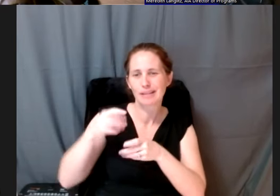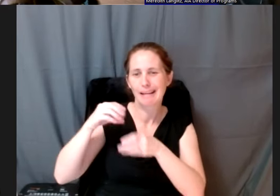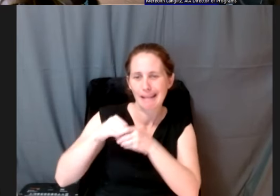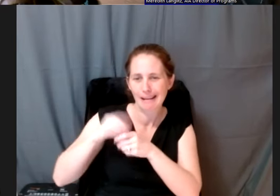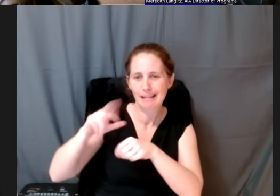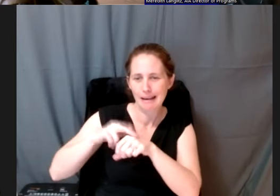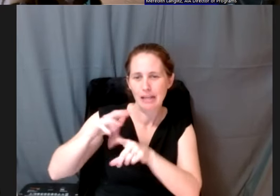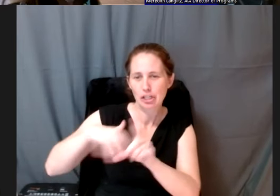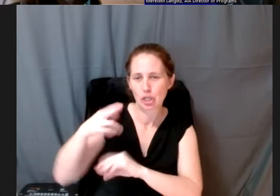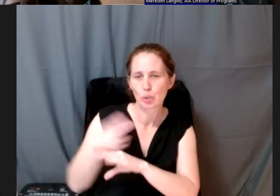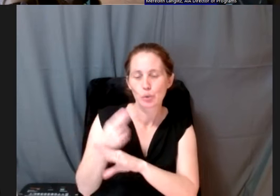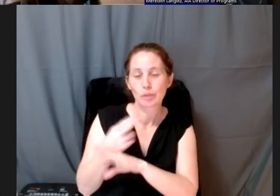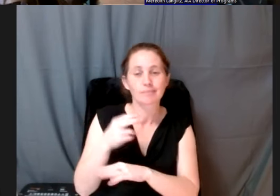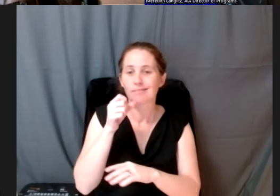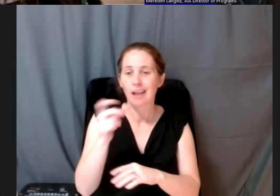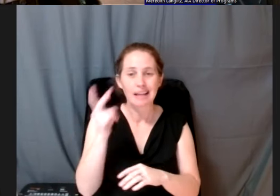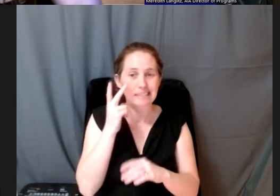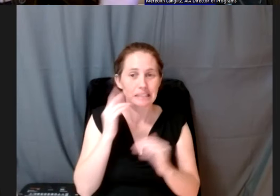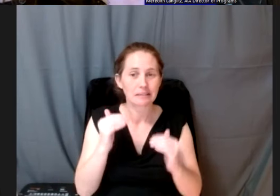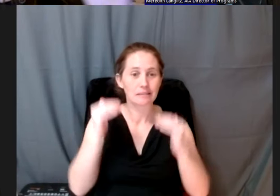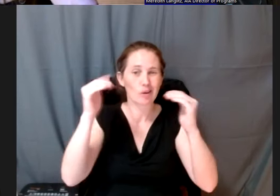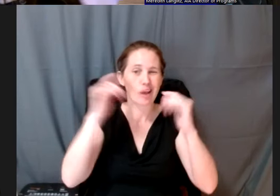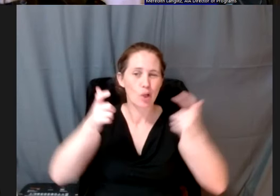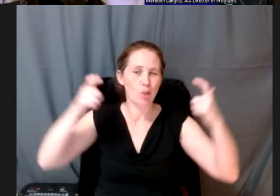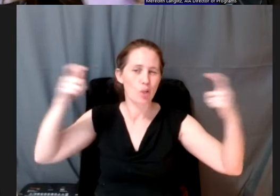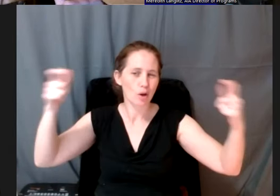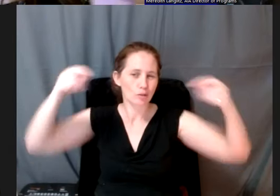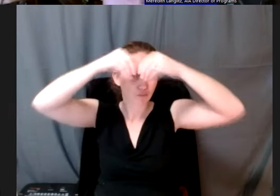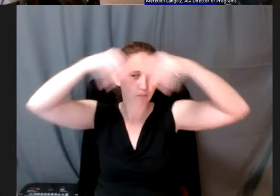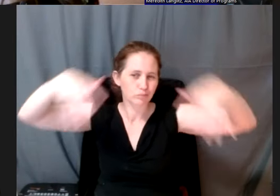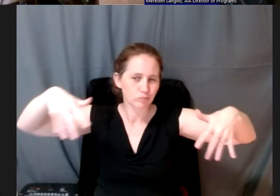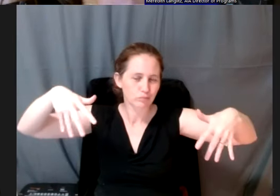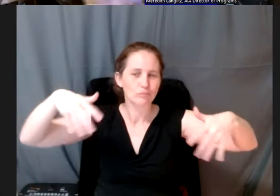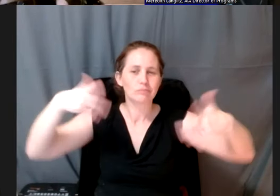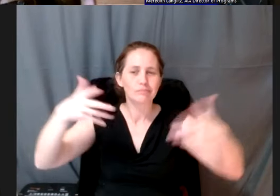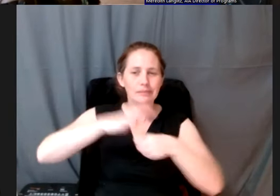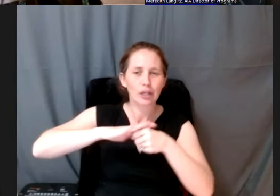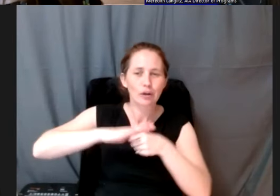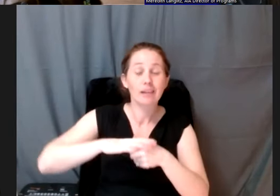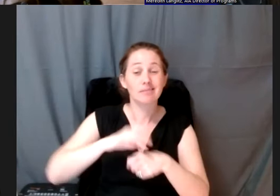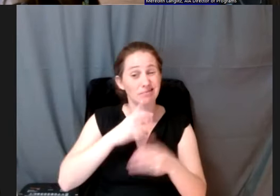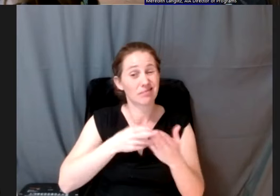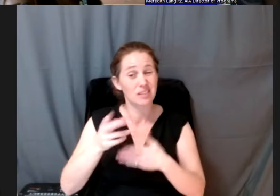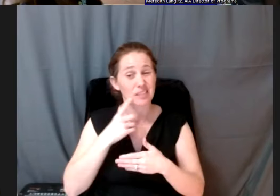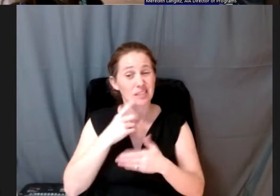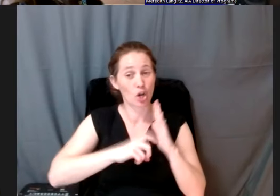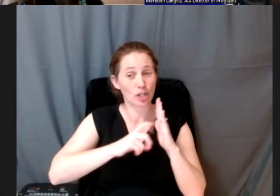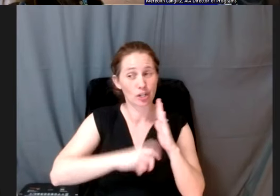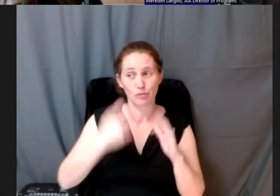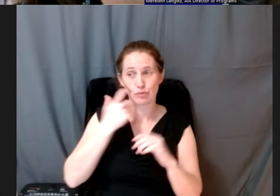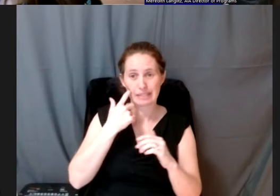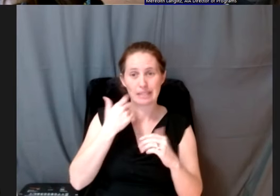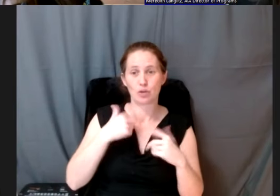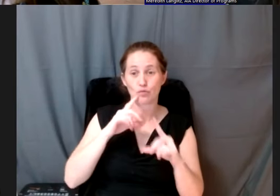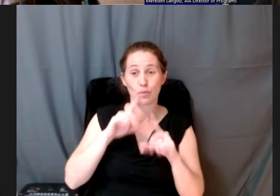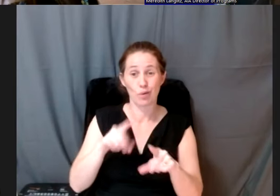nation using them. We haven't seen uptick at like the larger umbrella area and in fact in archaeology there was recently a